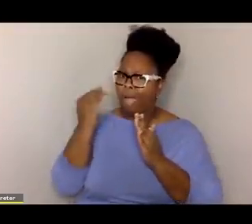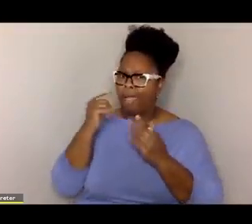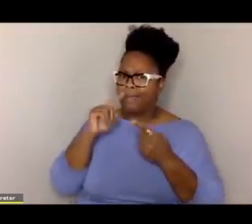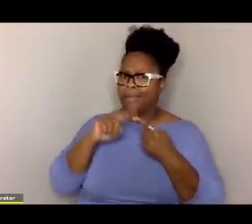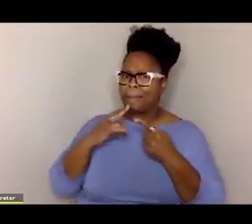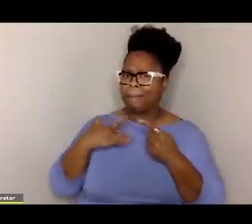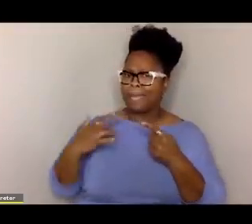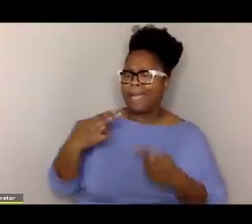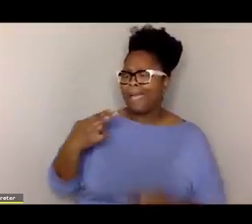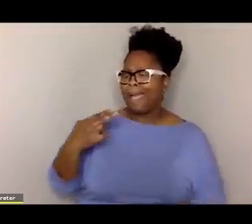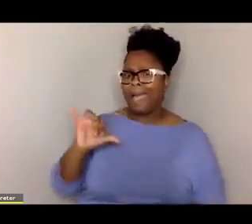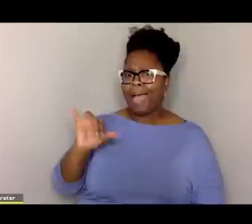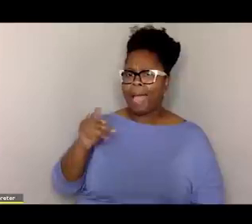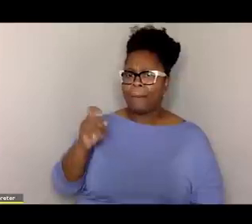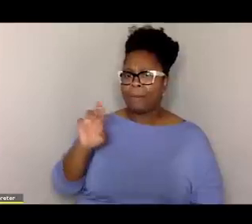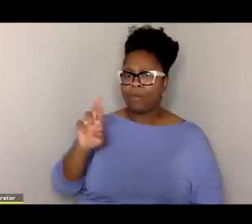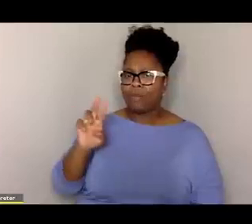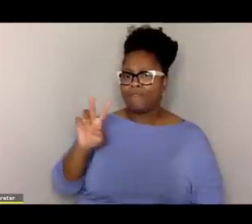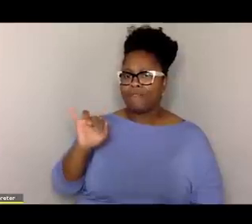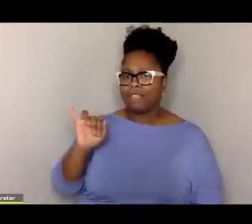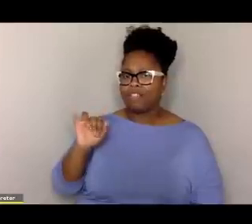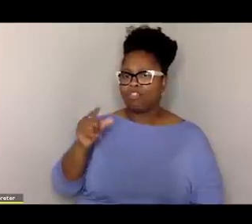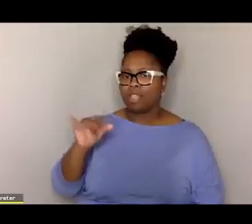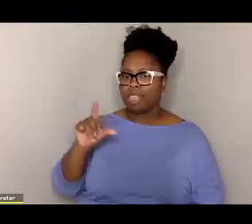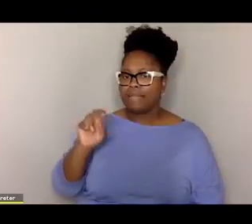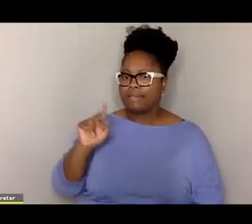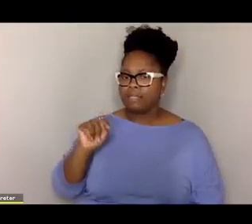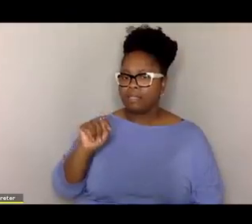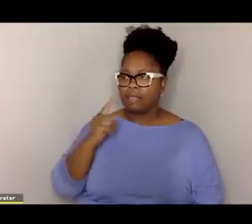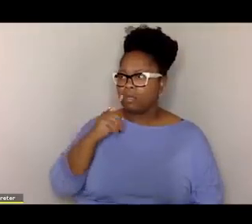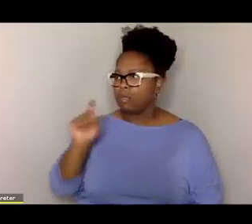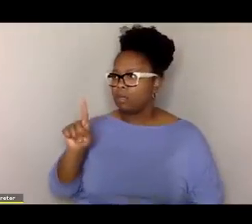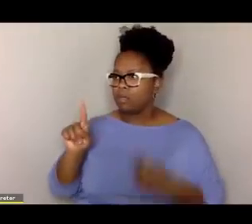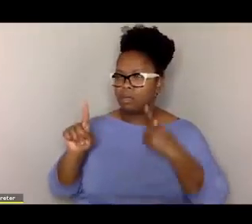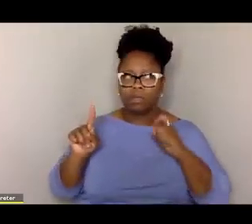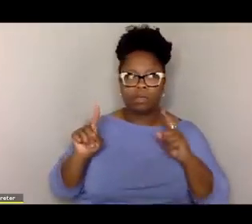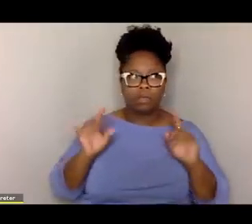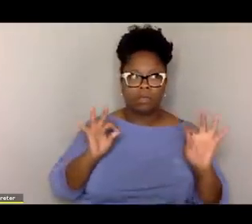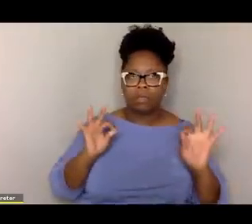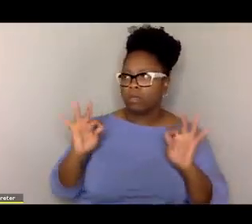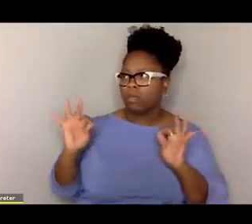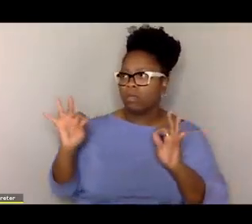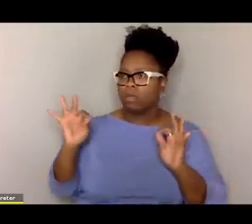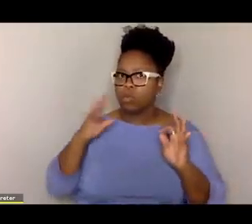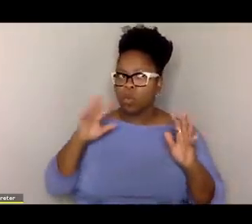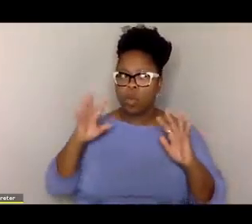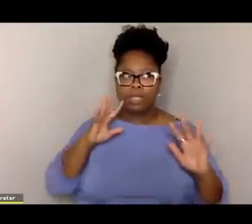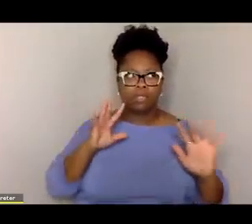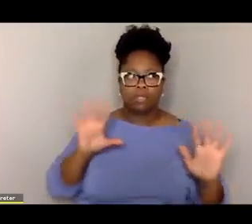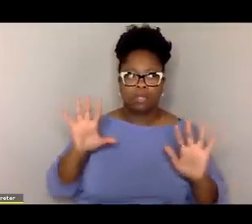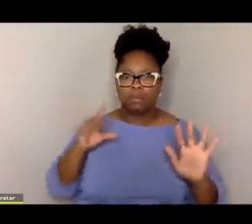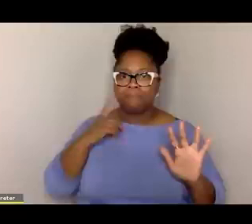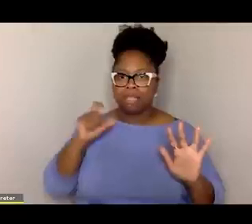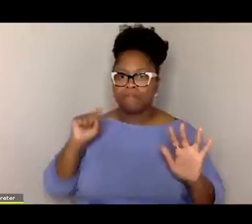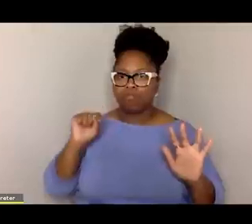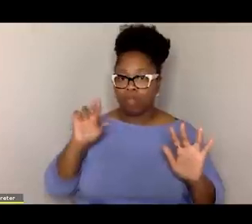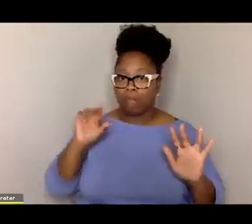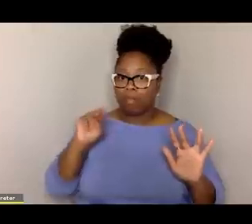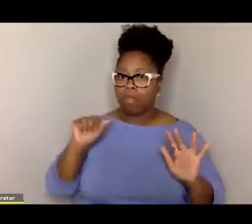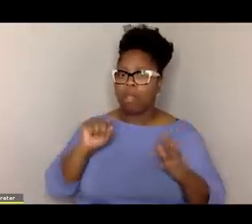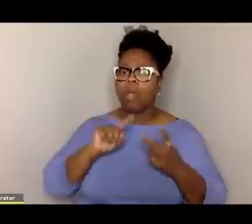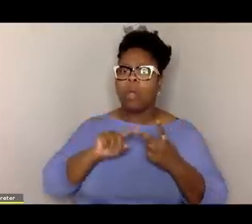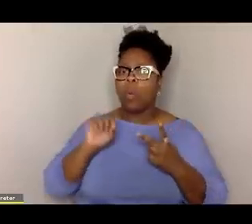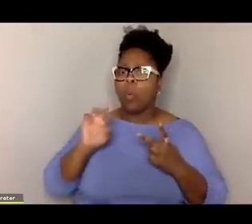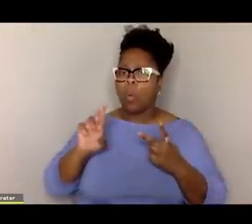hypervigilant, you know, they're kind of scanning every little noise because of their trauma-related changes, or they're tuning